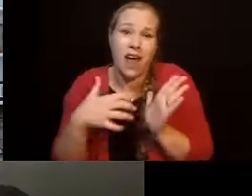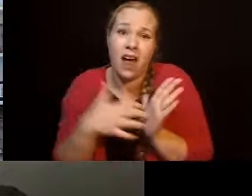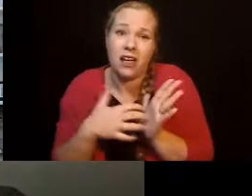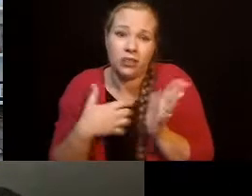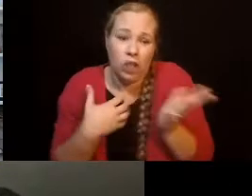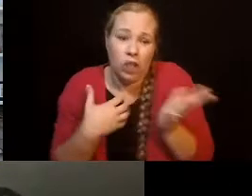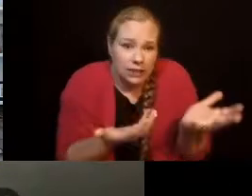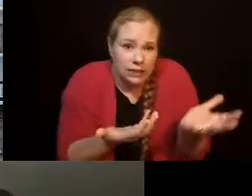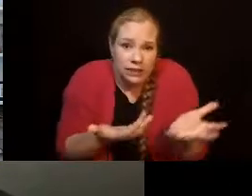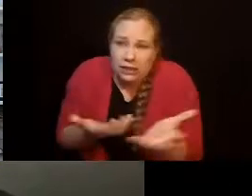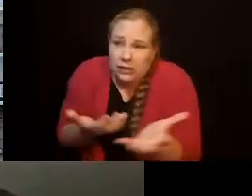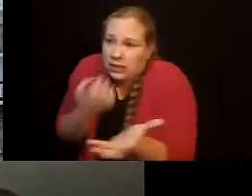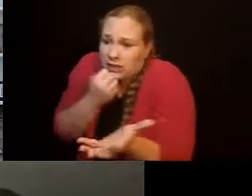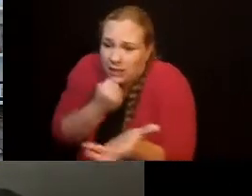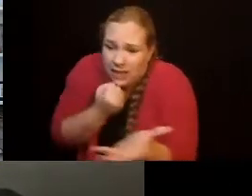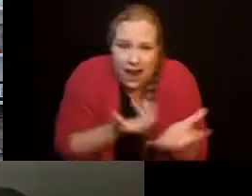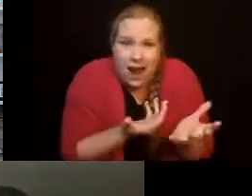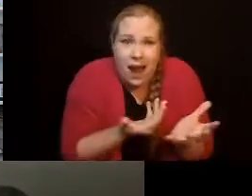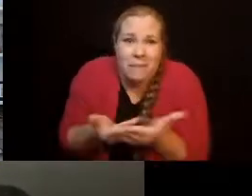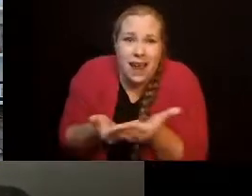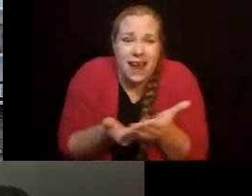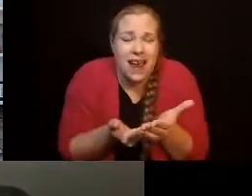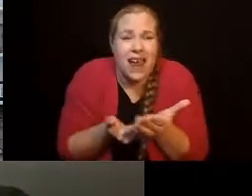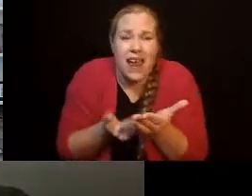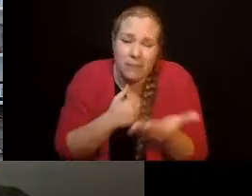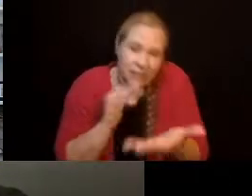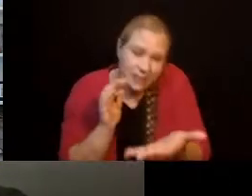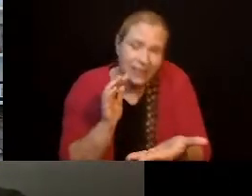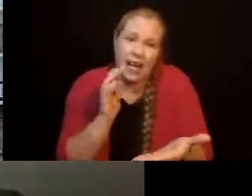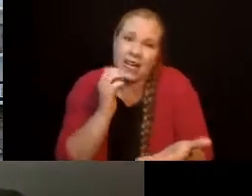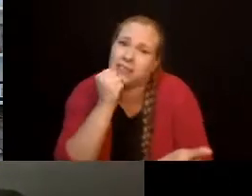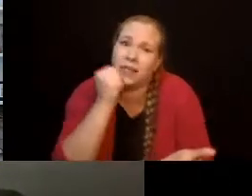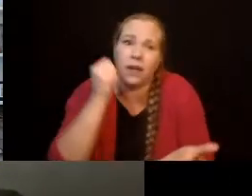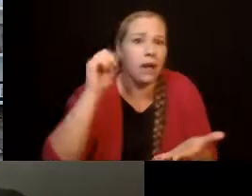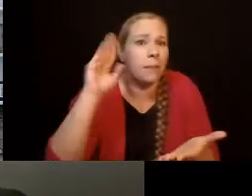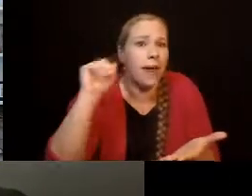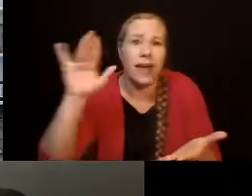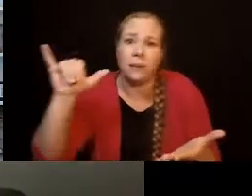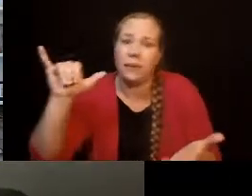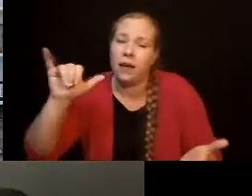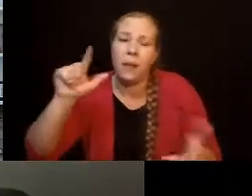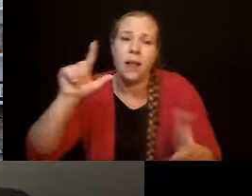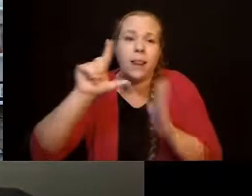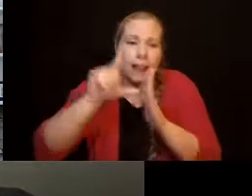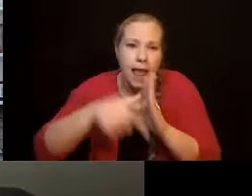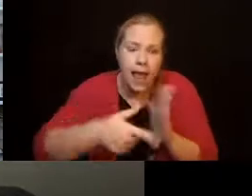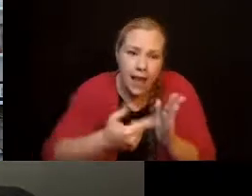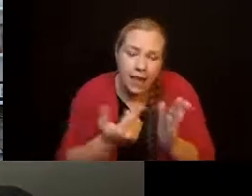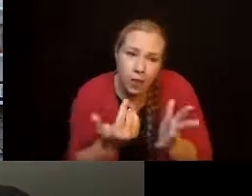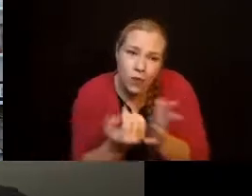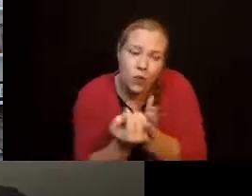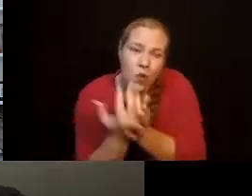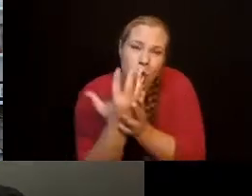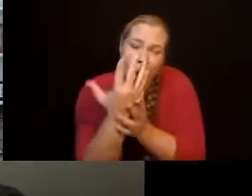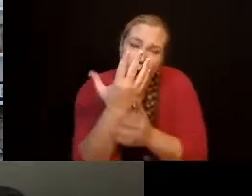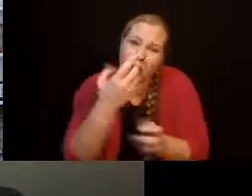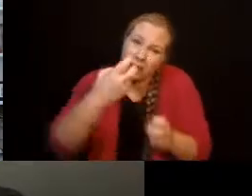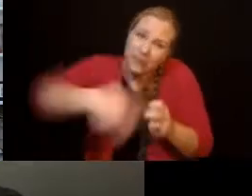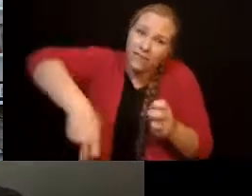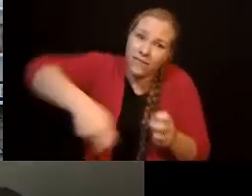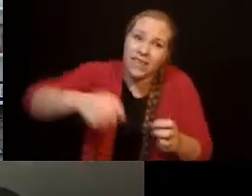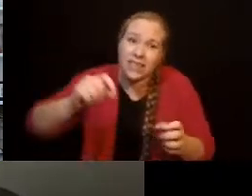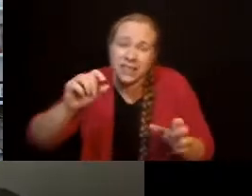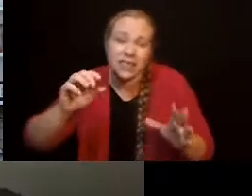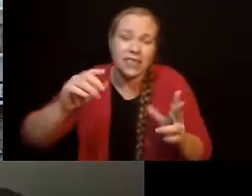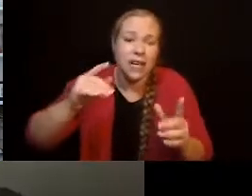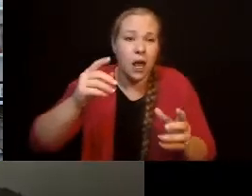um, for quite a while. And we had to teach him that he is part of the world and that his